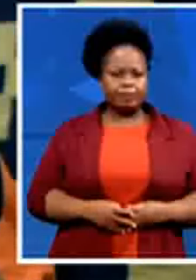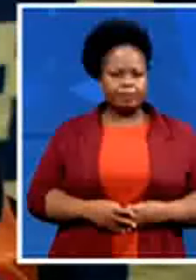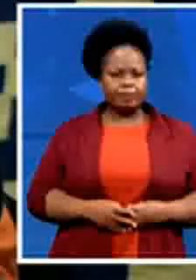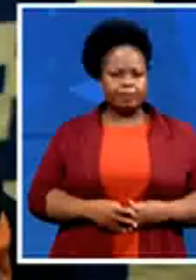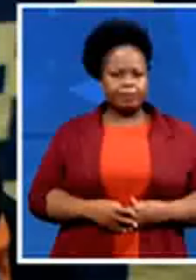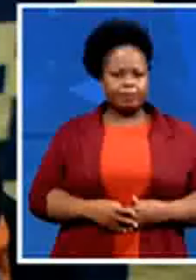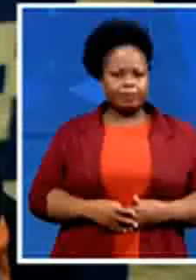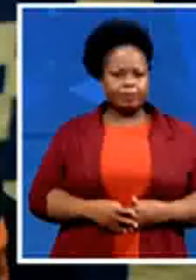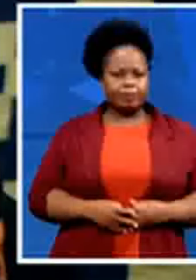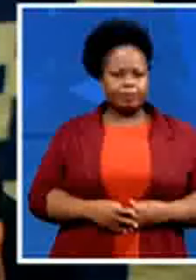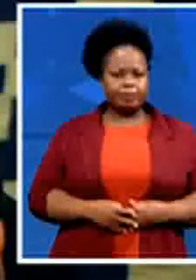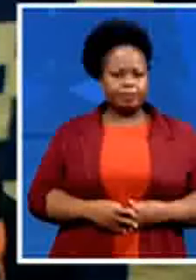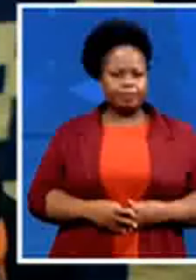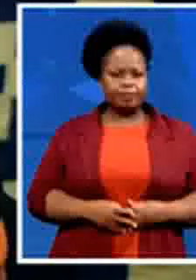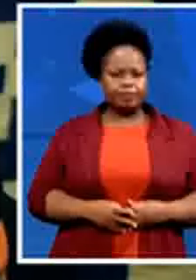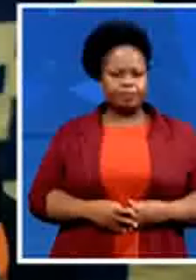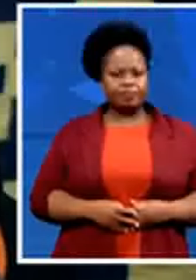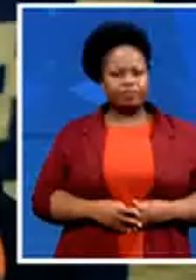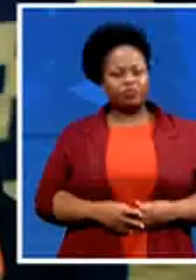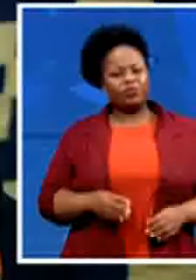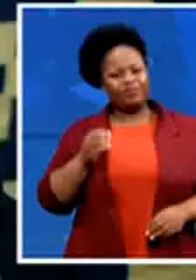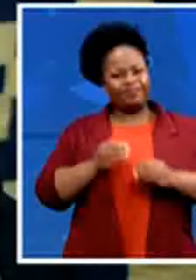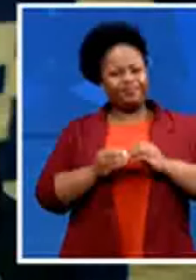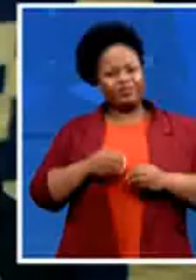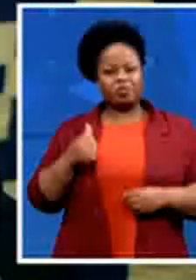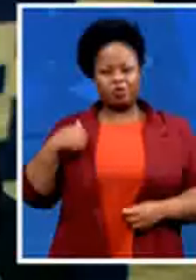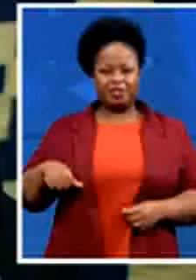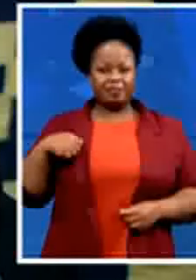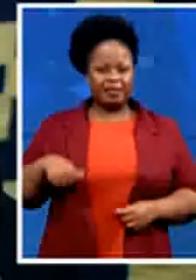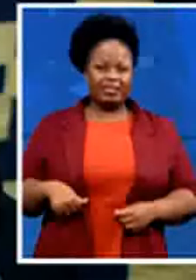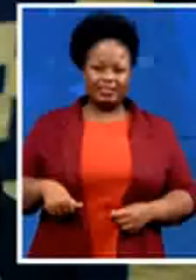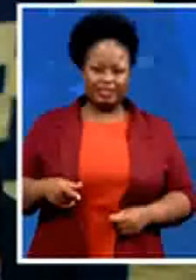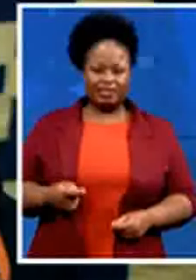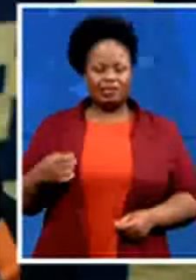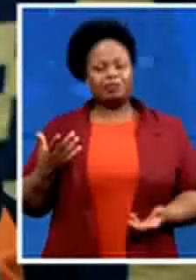fixing municipalities is no small task and we all know that